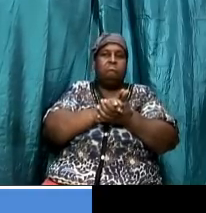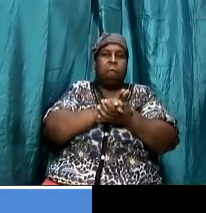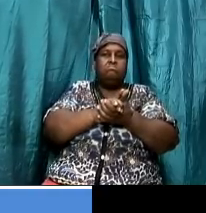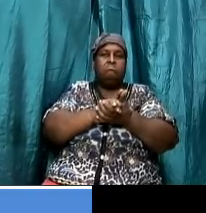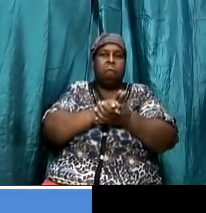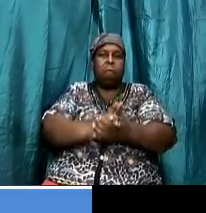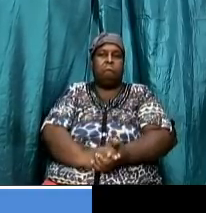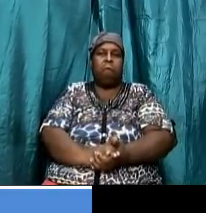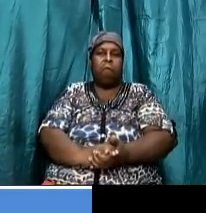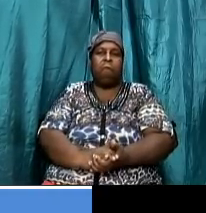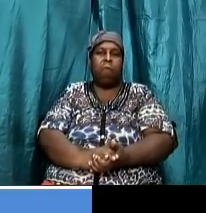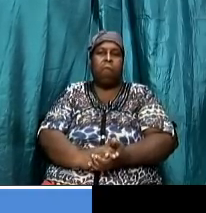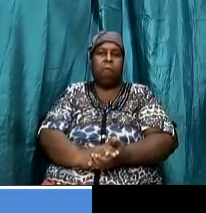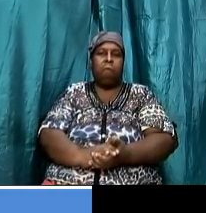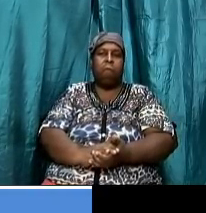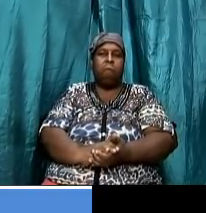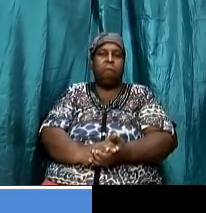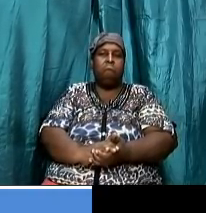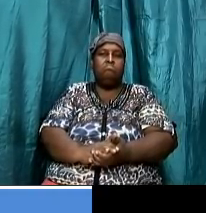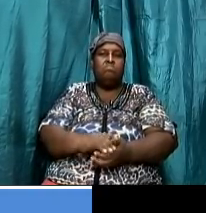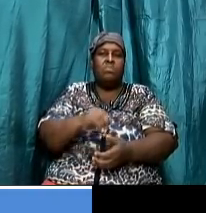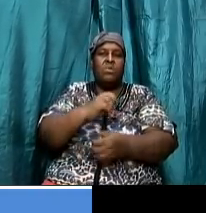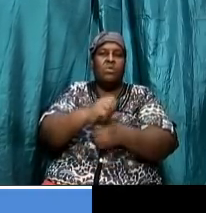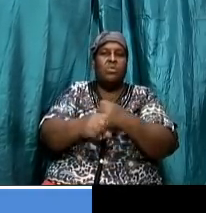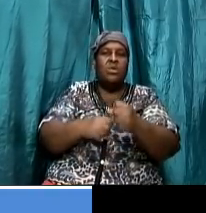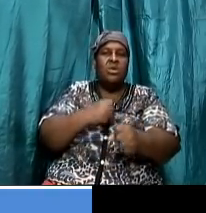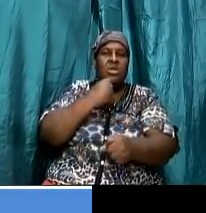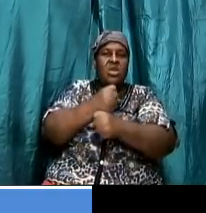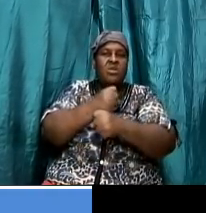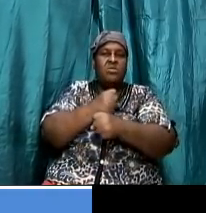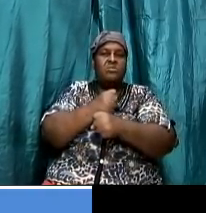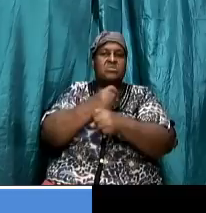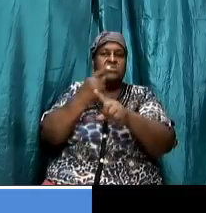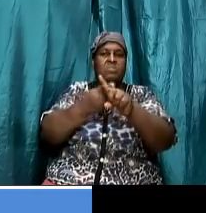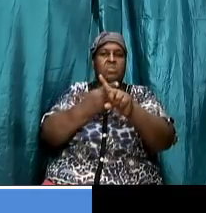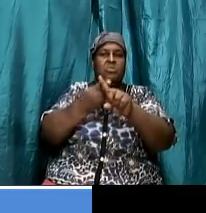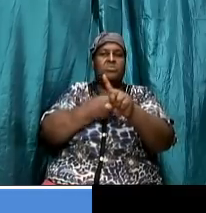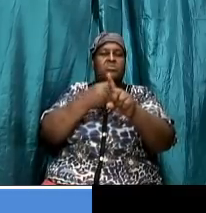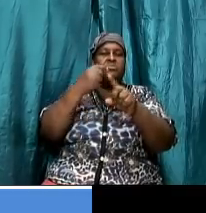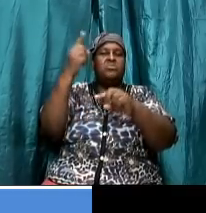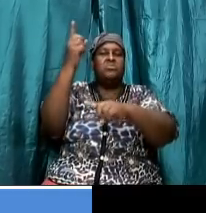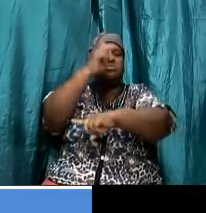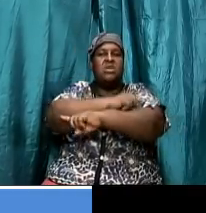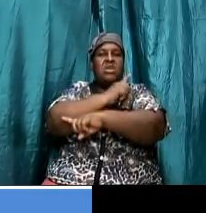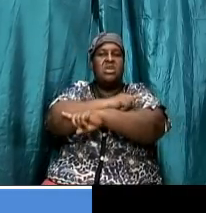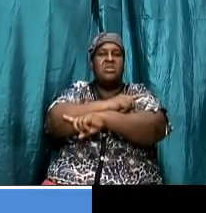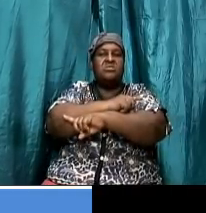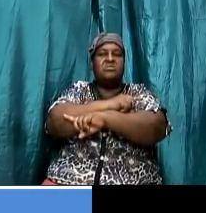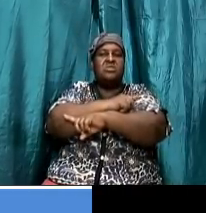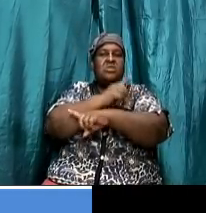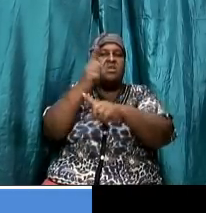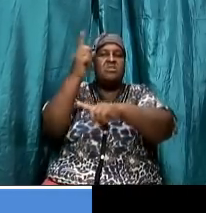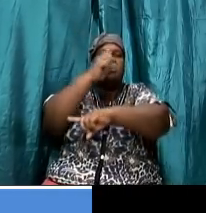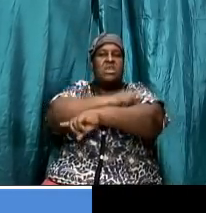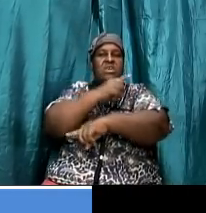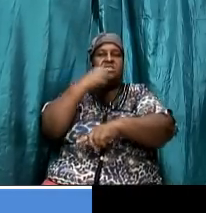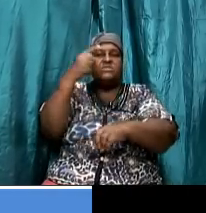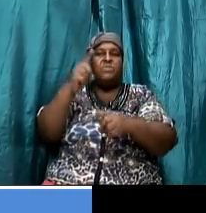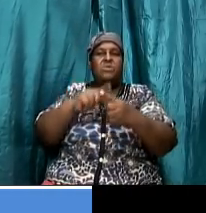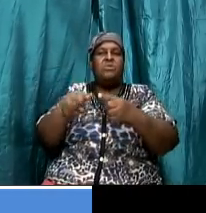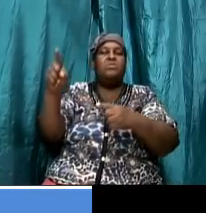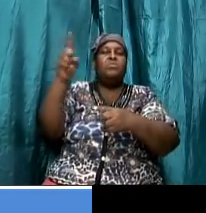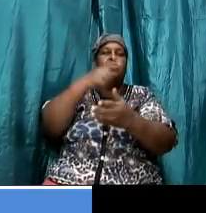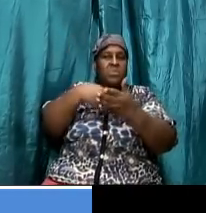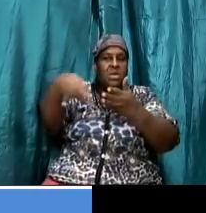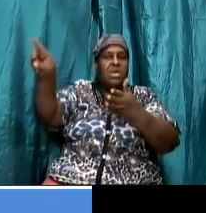it was either years to months to days and days here speaks to from week to week